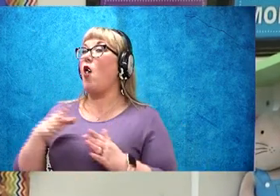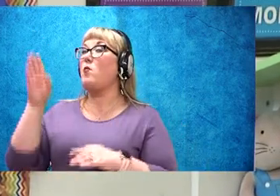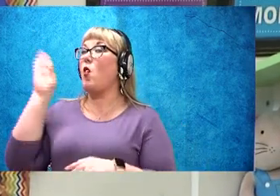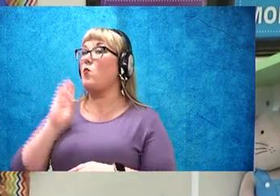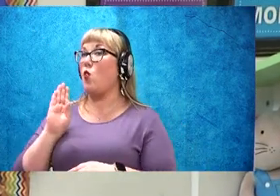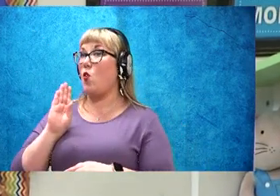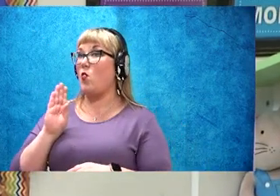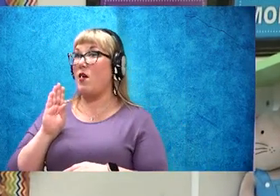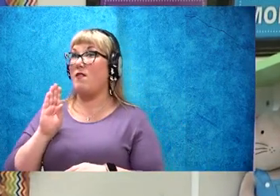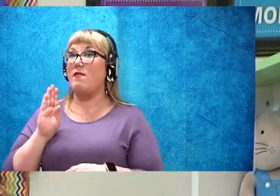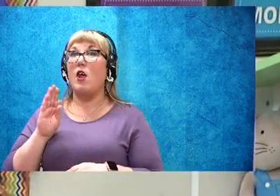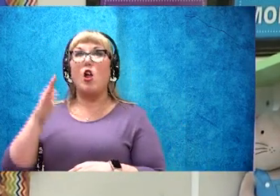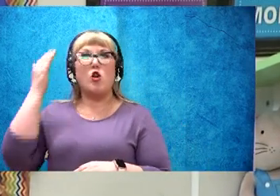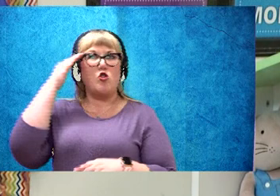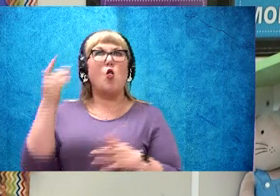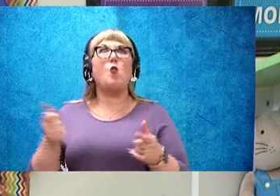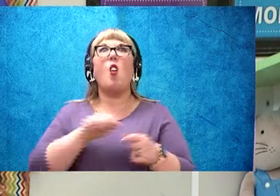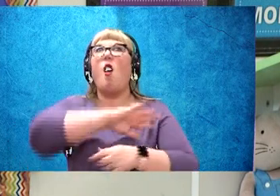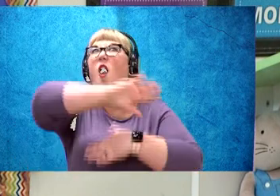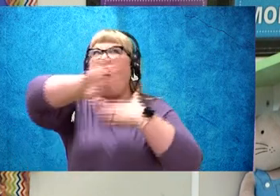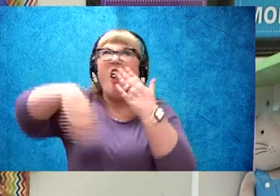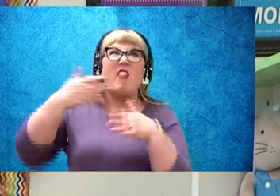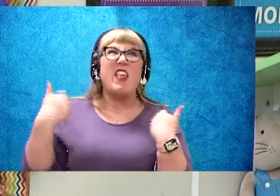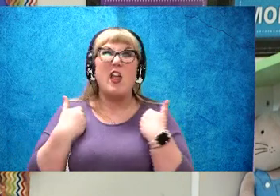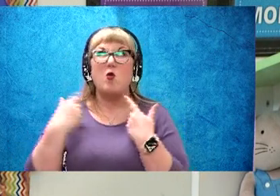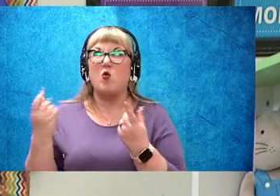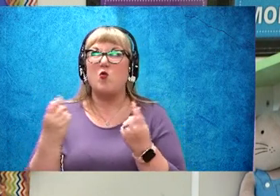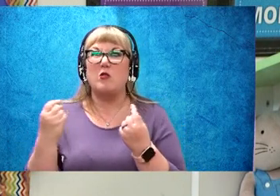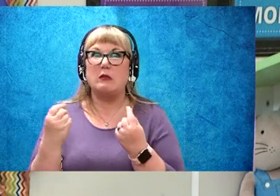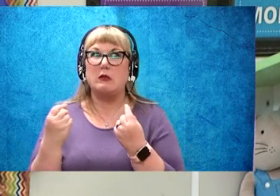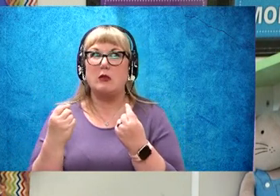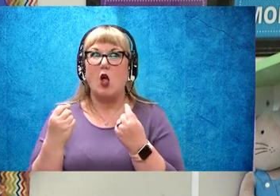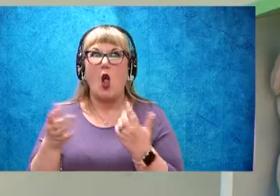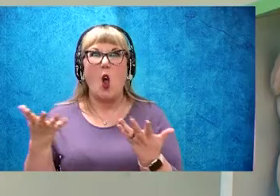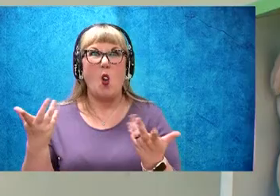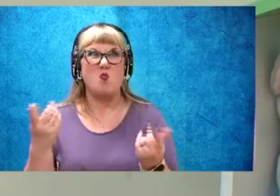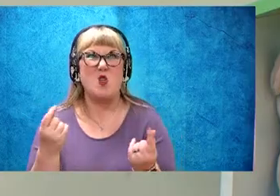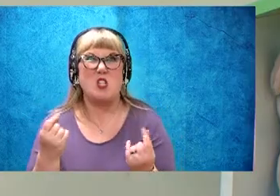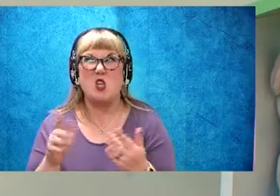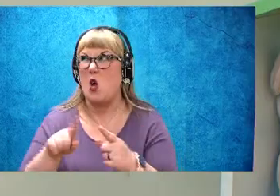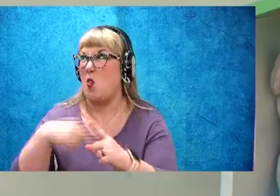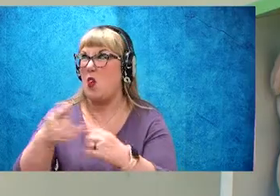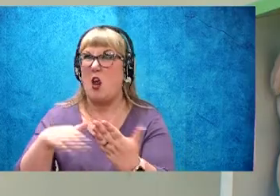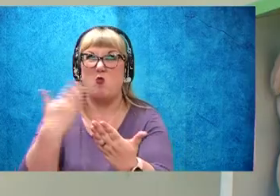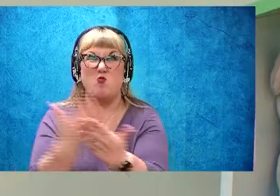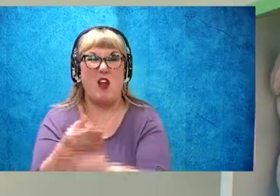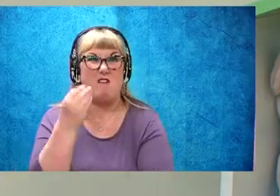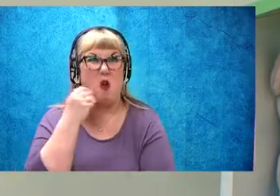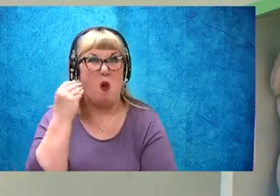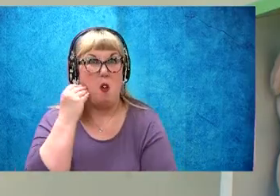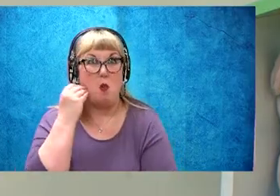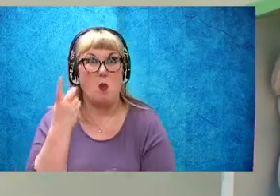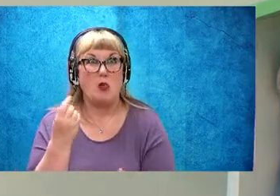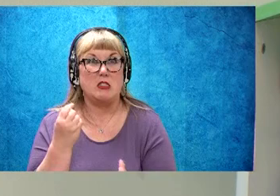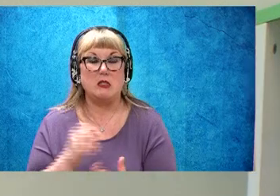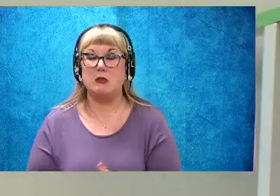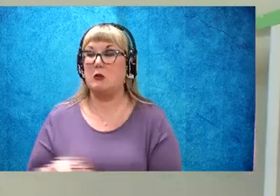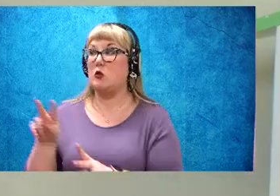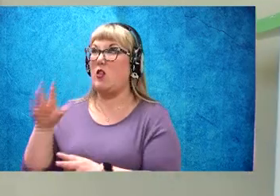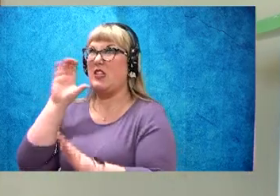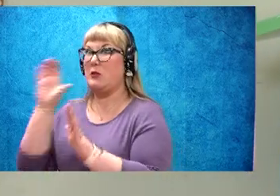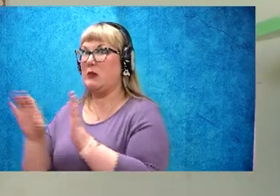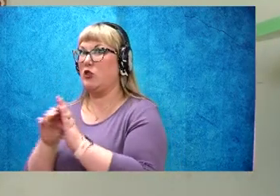all the animals were up to the animals What will Farmer Brown do when he gets home? Look at this picture.